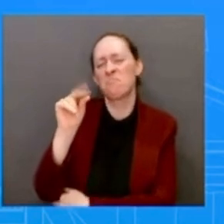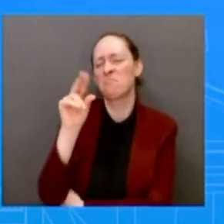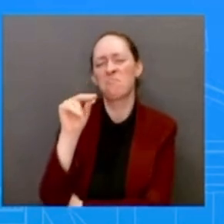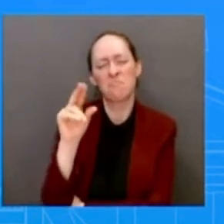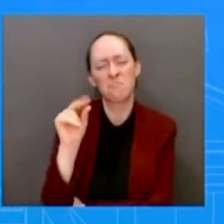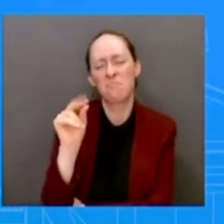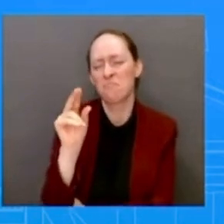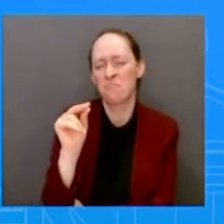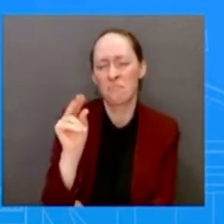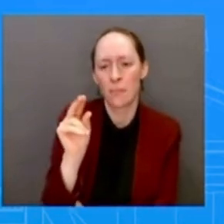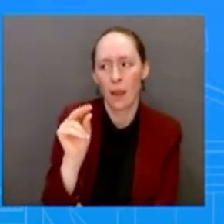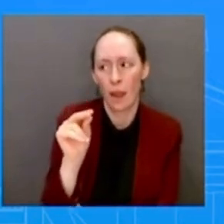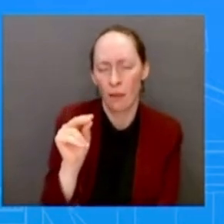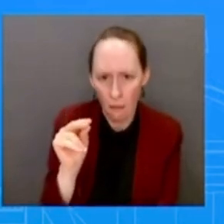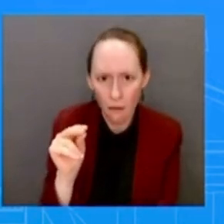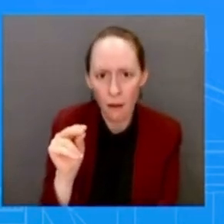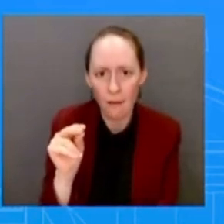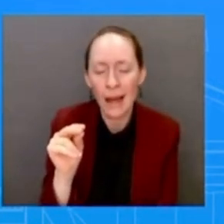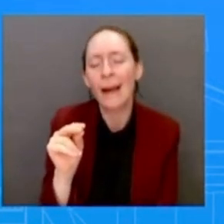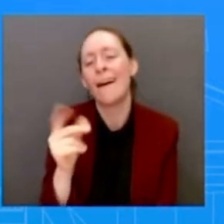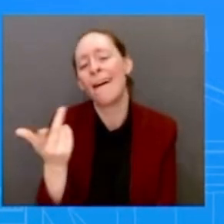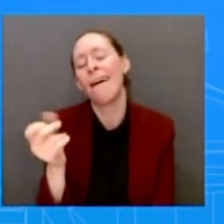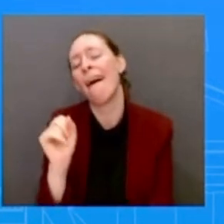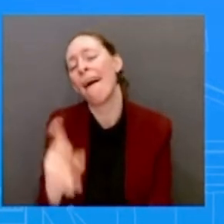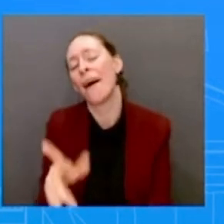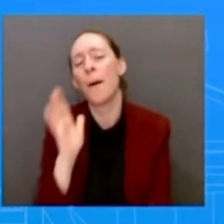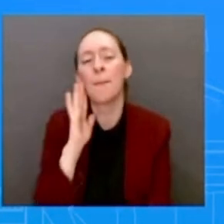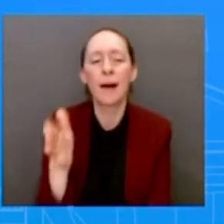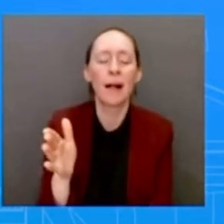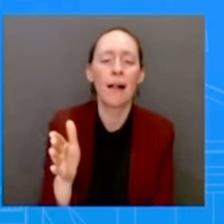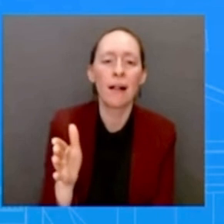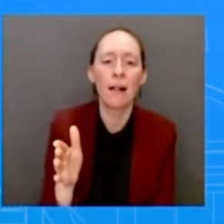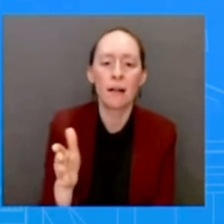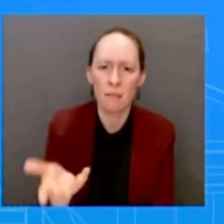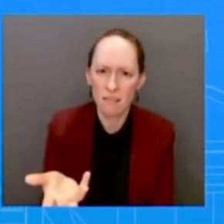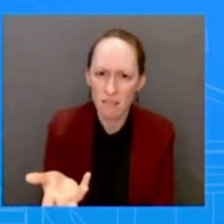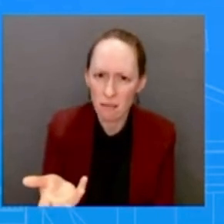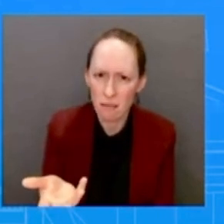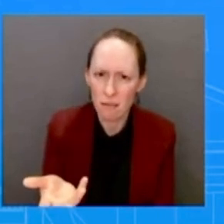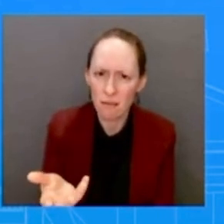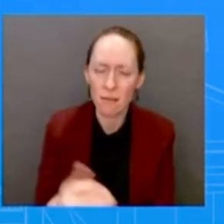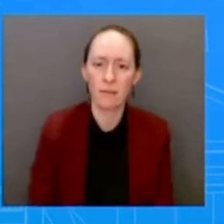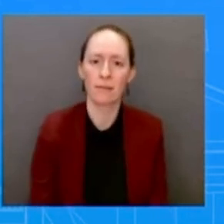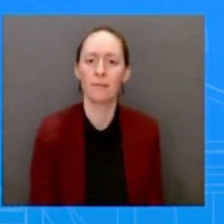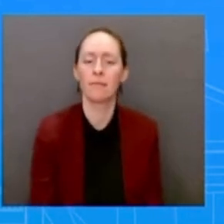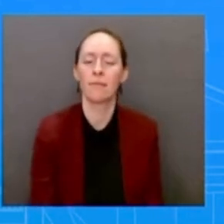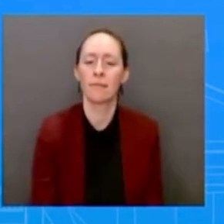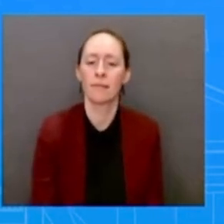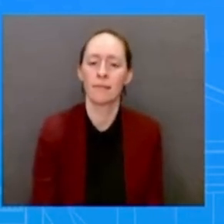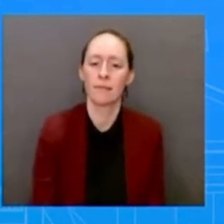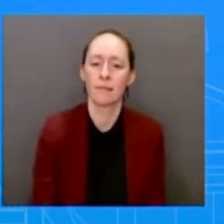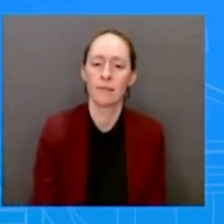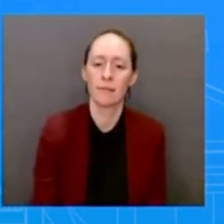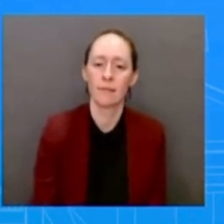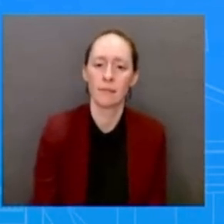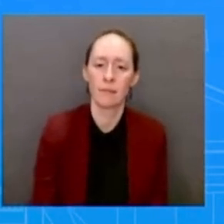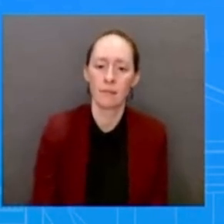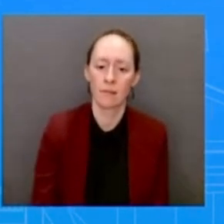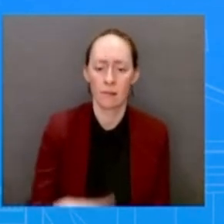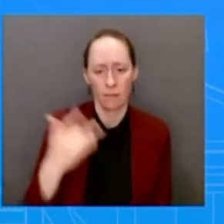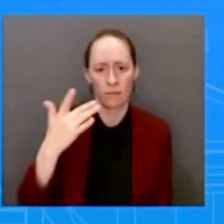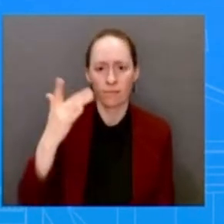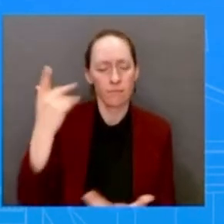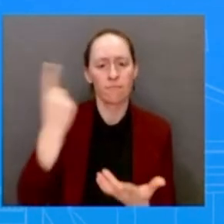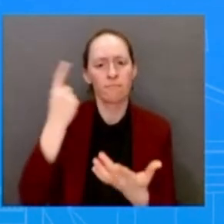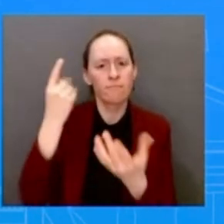been updated throughout being regularly updated on what has been happening on the ground by his team, by the local and